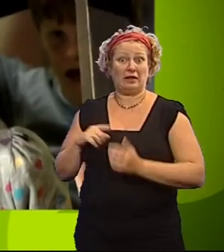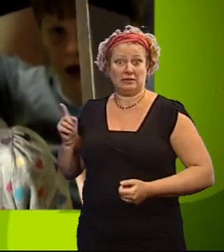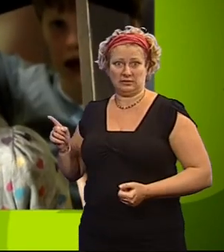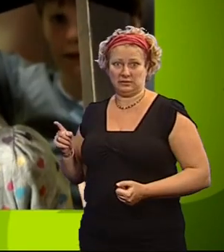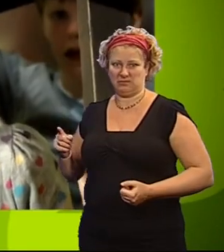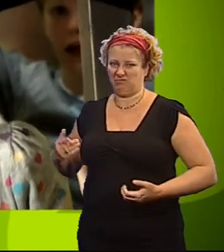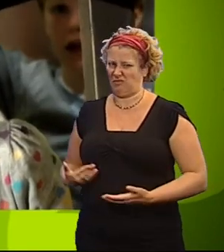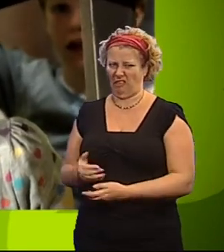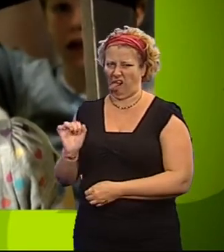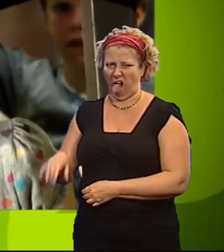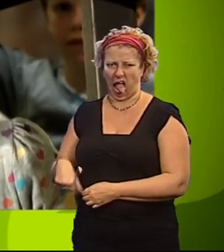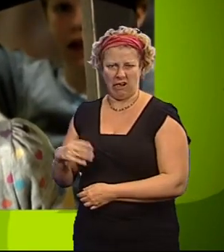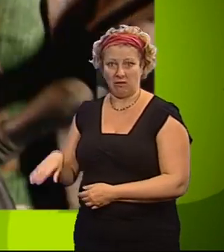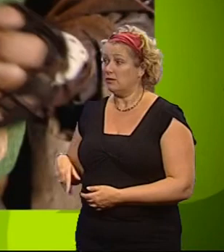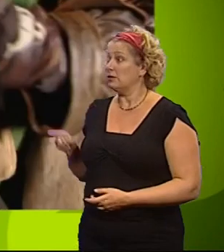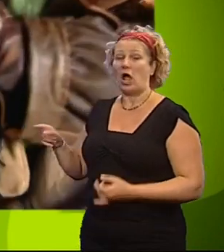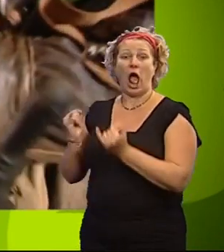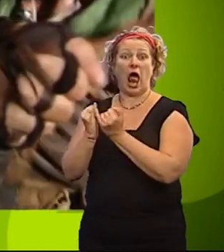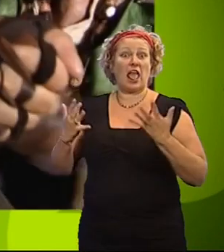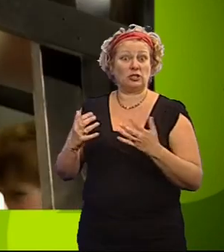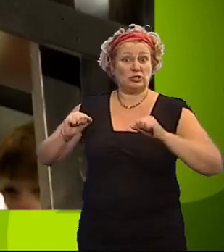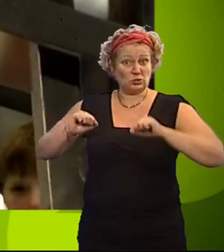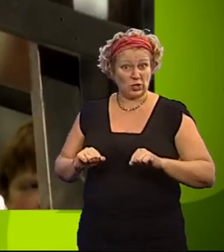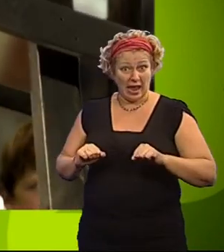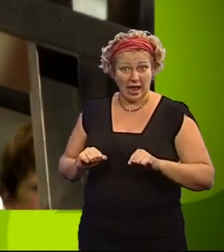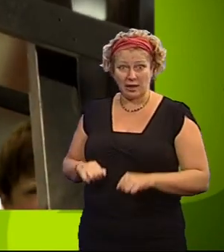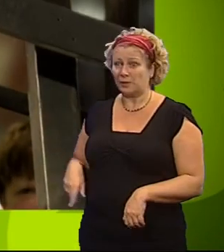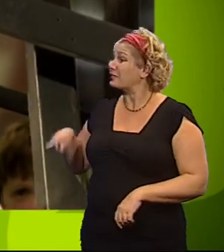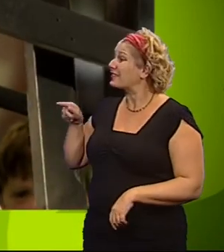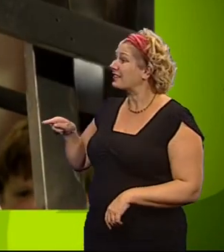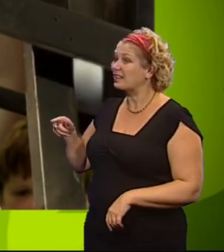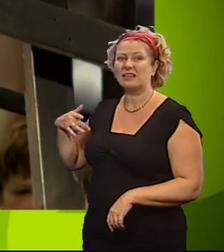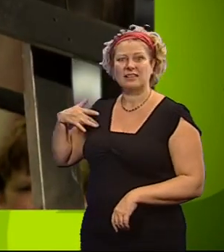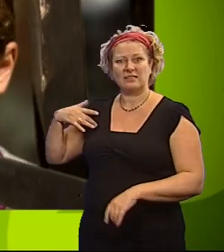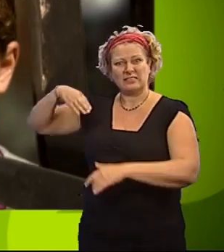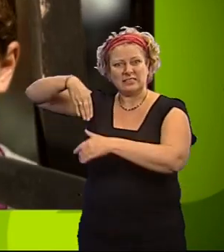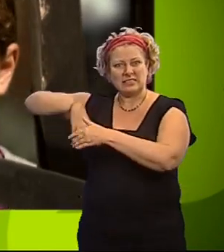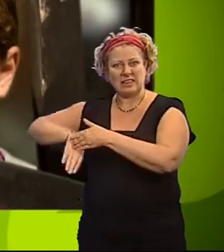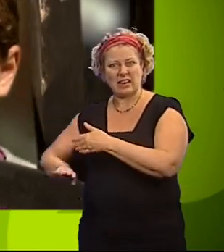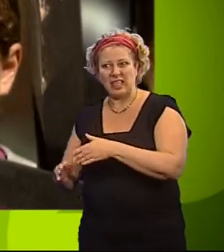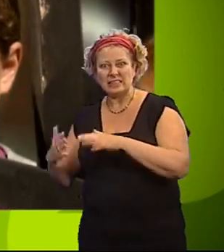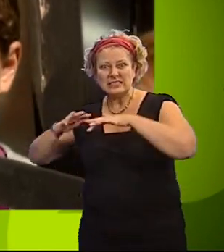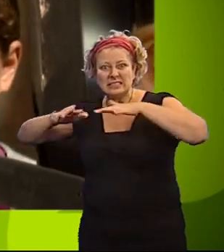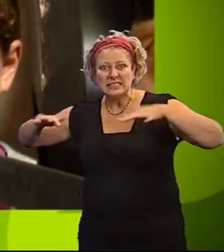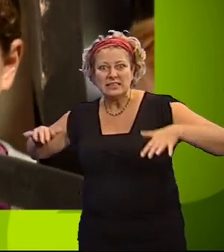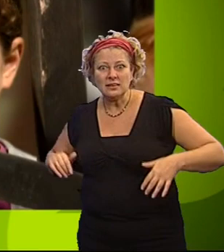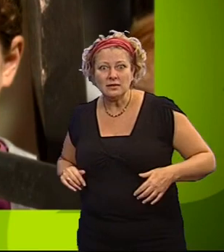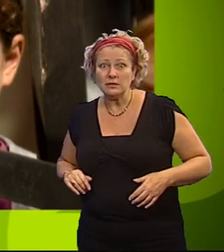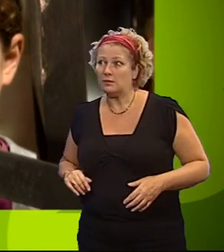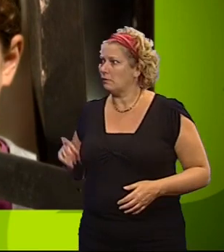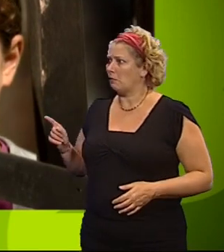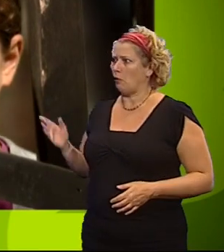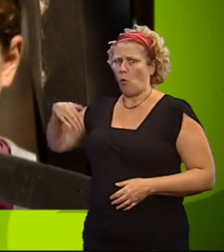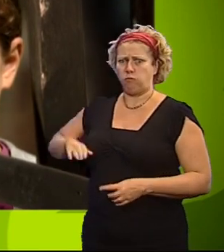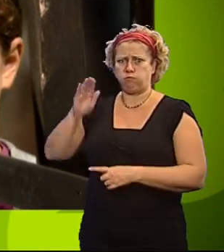Isabel is allergic to chairs. Oh, Ace, he lives in a house under the sea. Sam comes to school on a roller